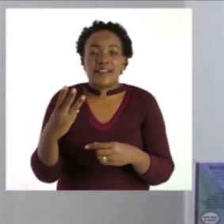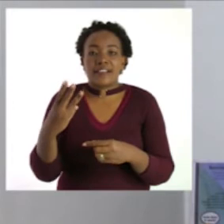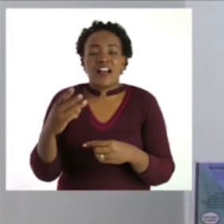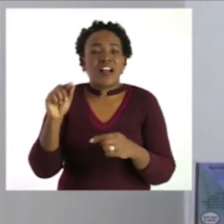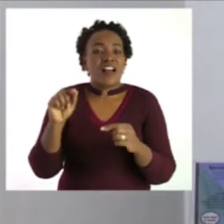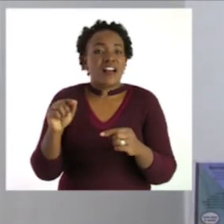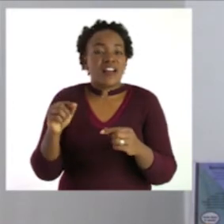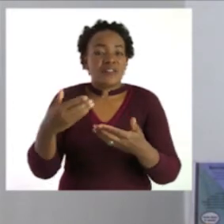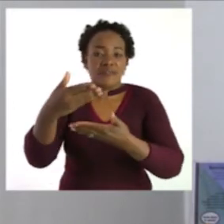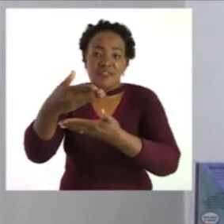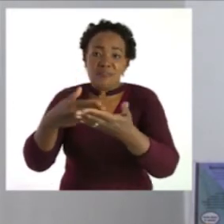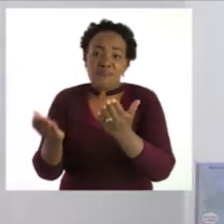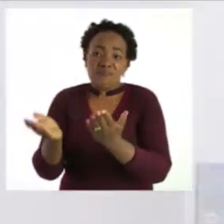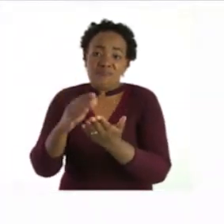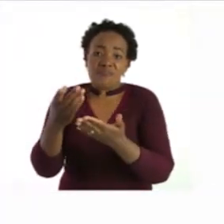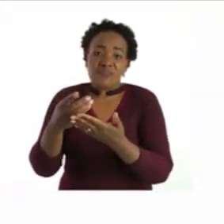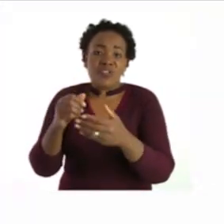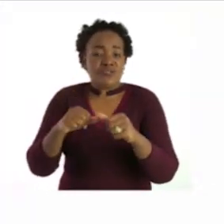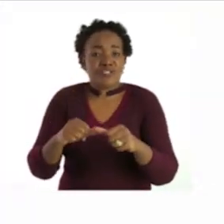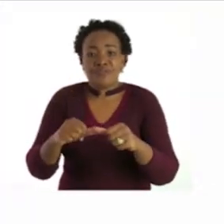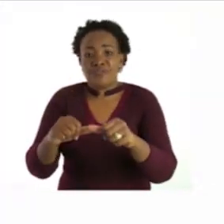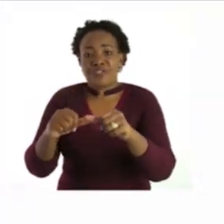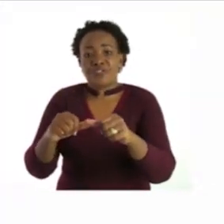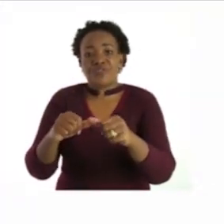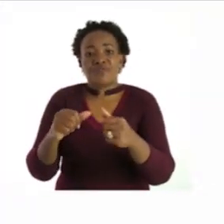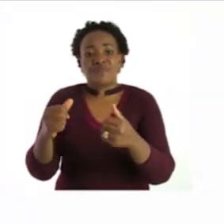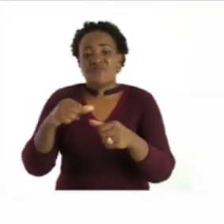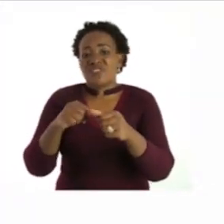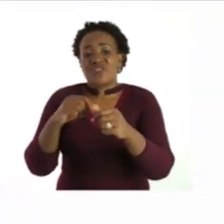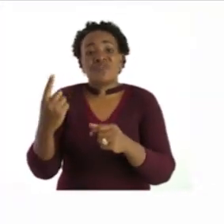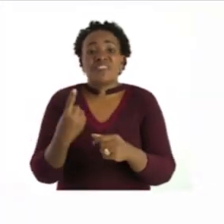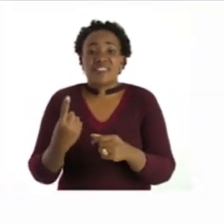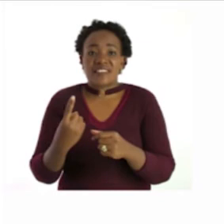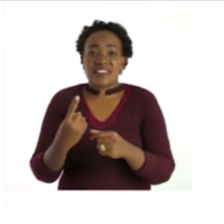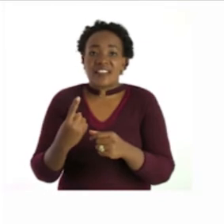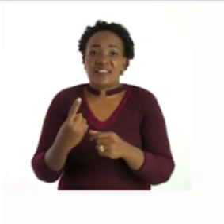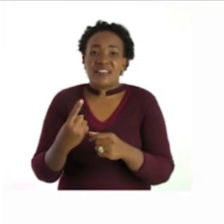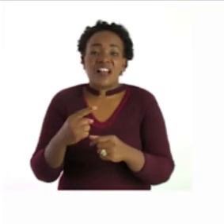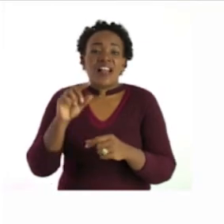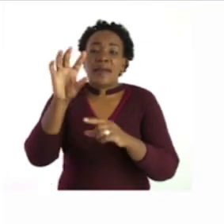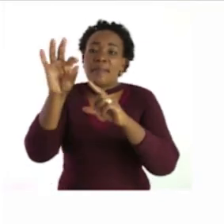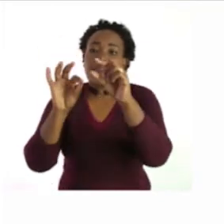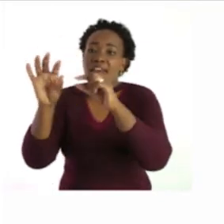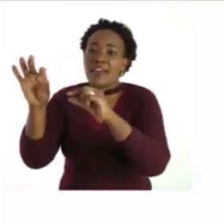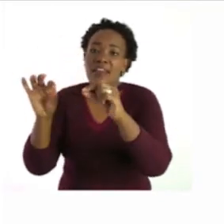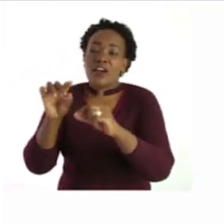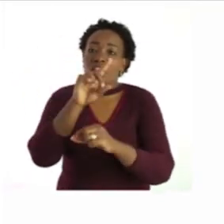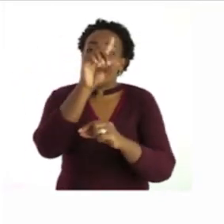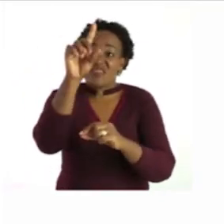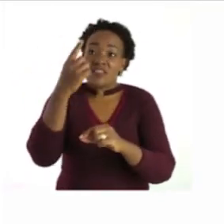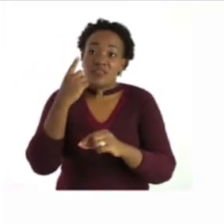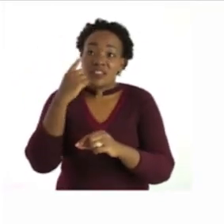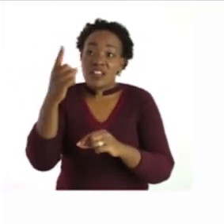got a booklet and complete the remaining sentences using all the sight words